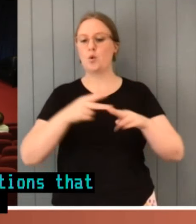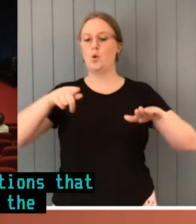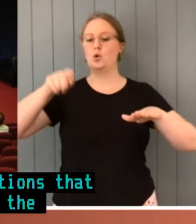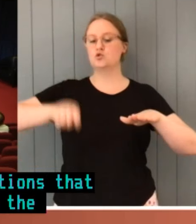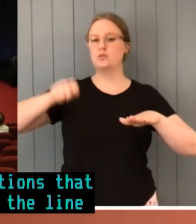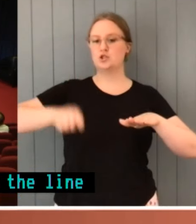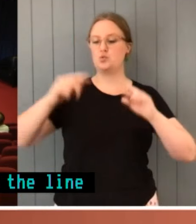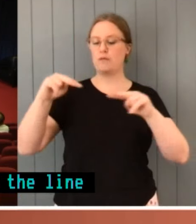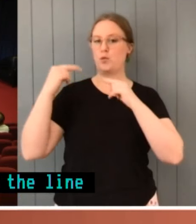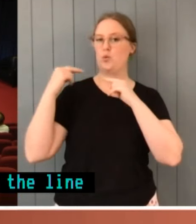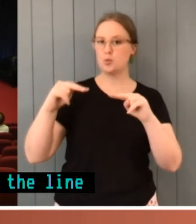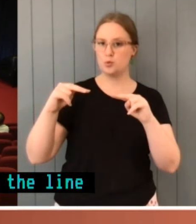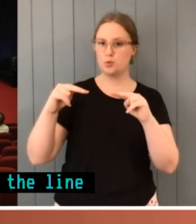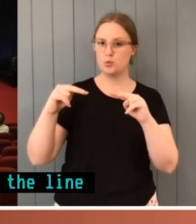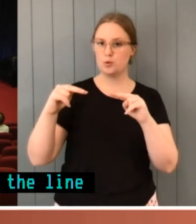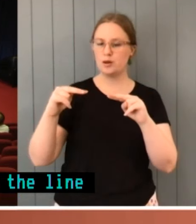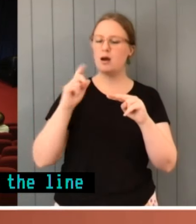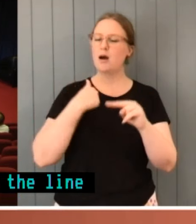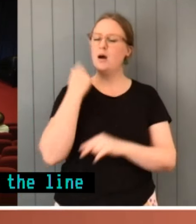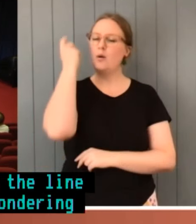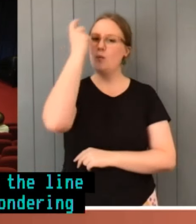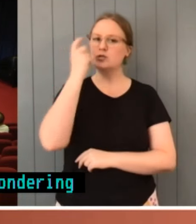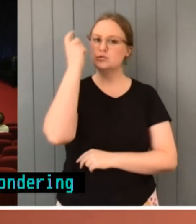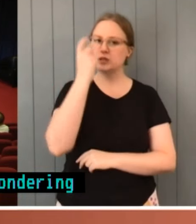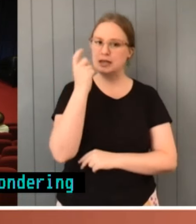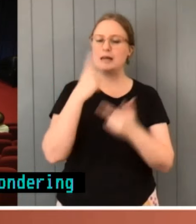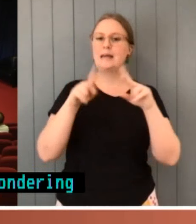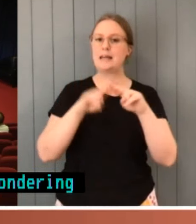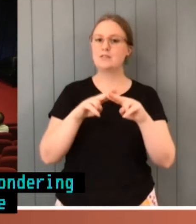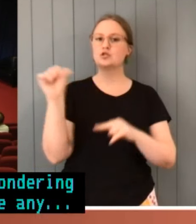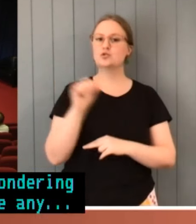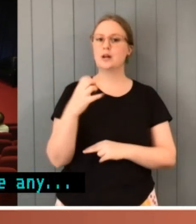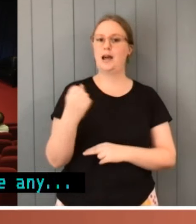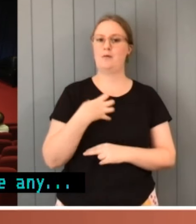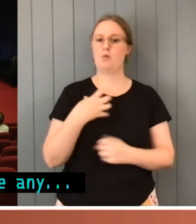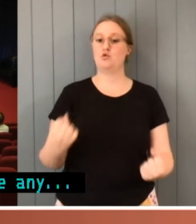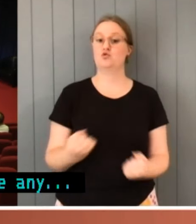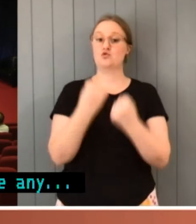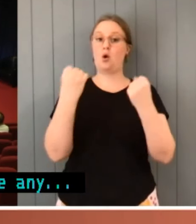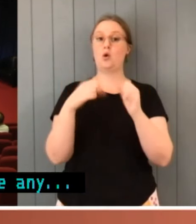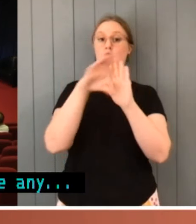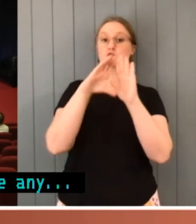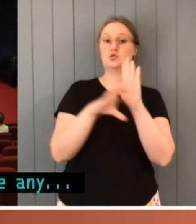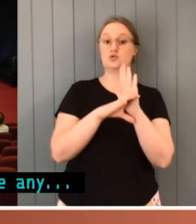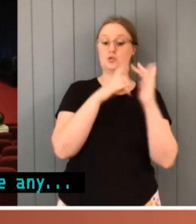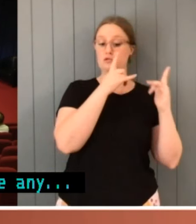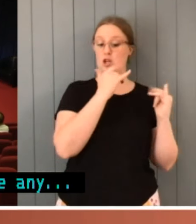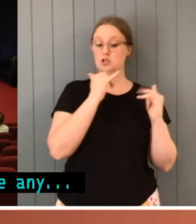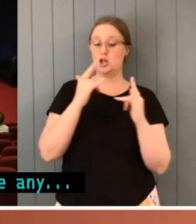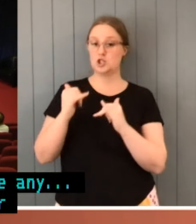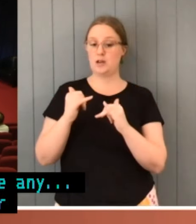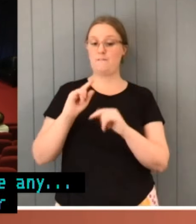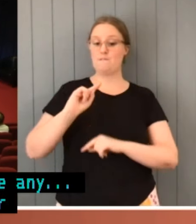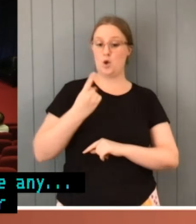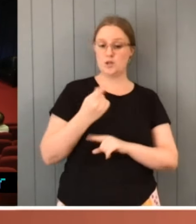that there are any... There should be strong constitutional checks before things get voted on, so